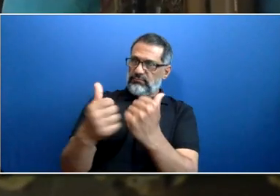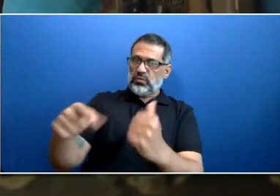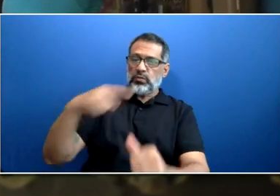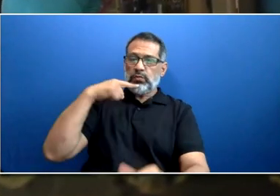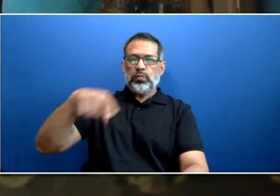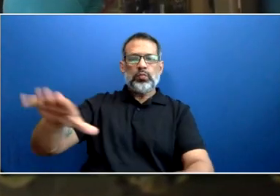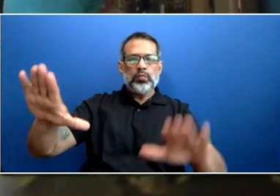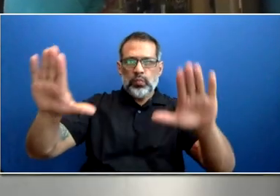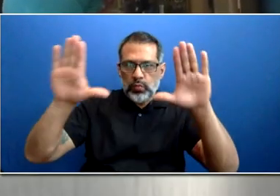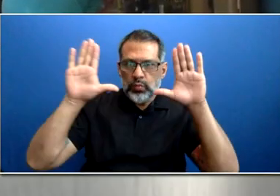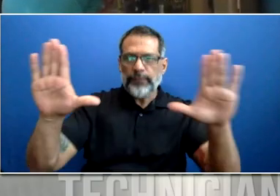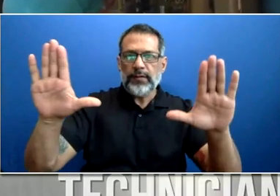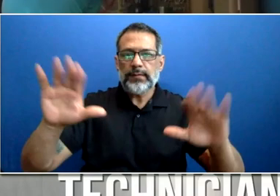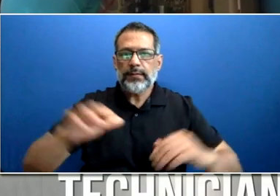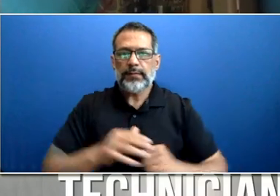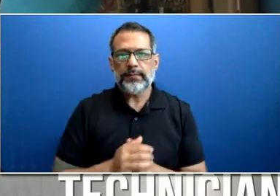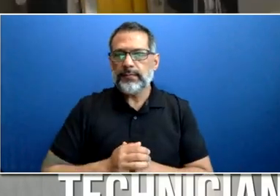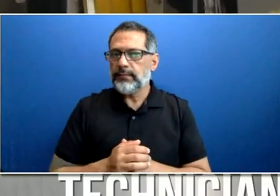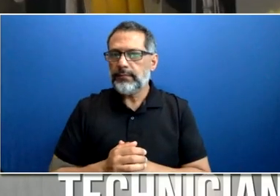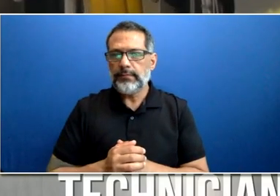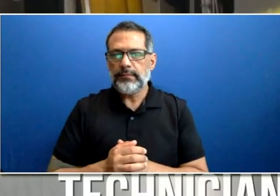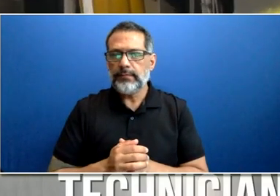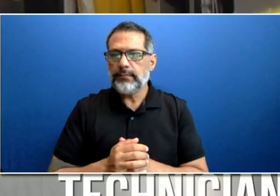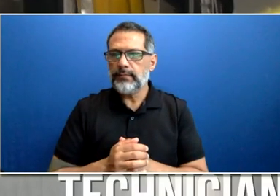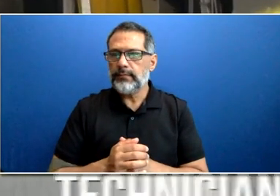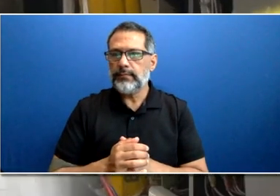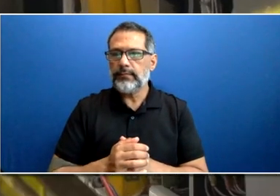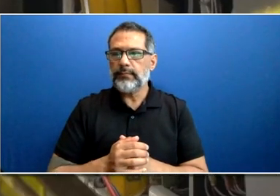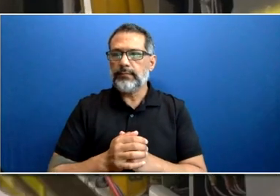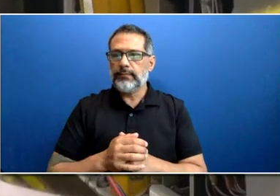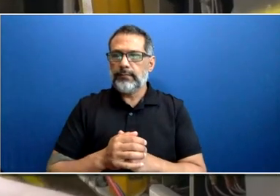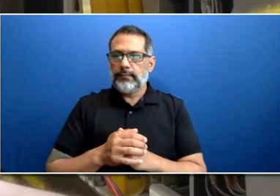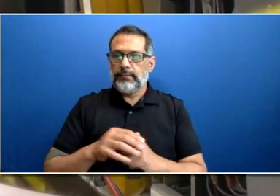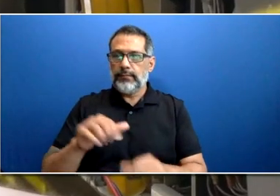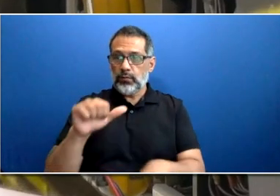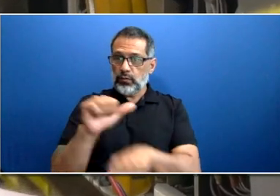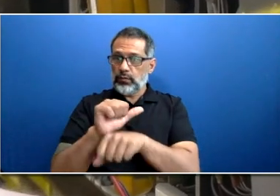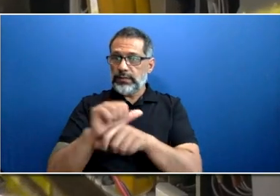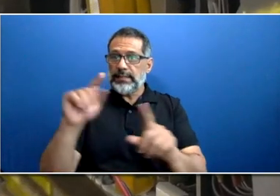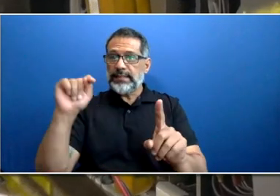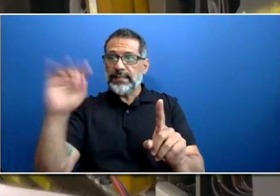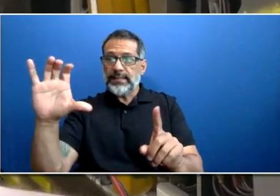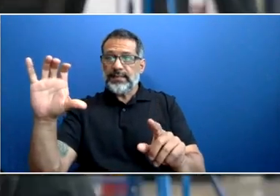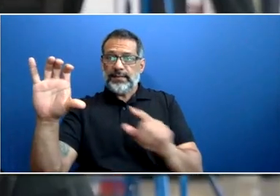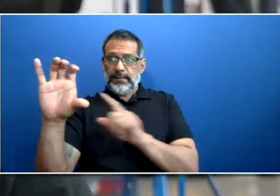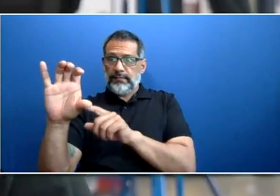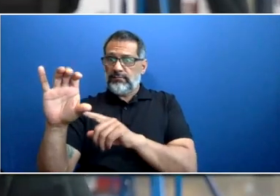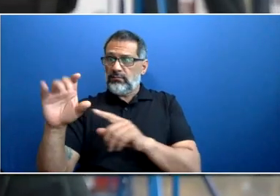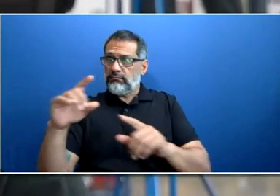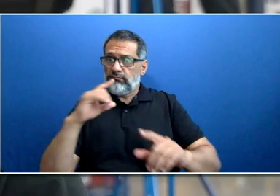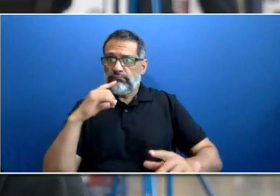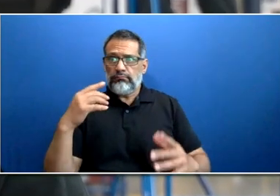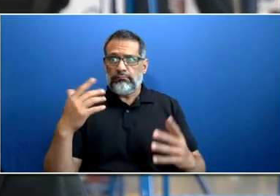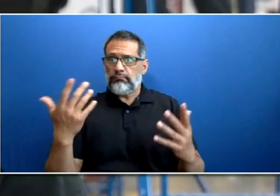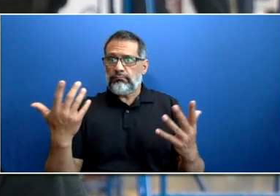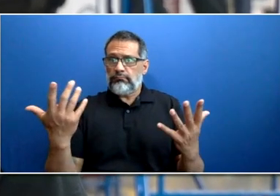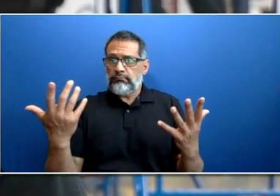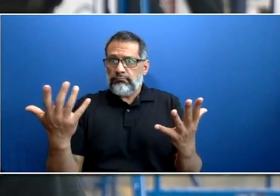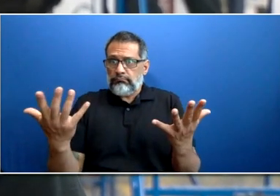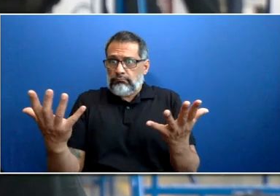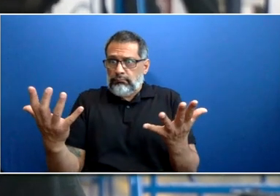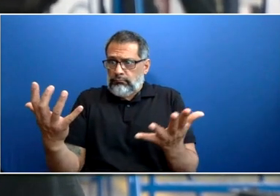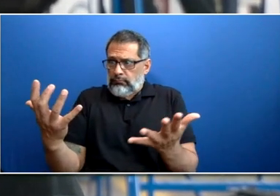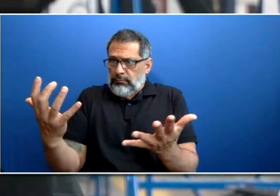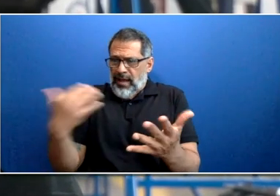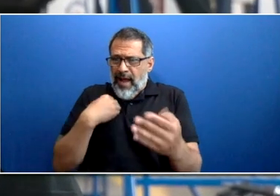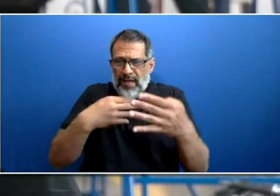TTC. It's going to be with TTC because any opportunity I want can be found here. The opportunities are endless and only